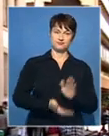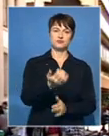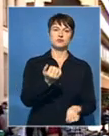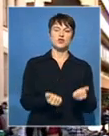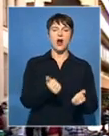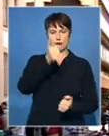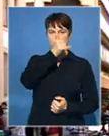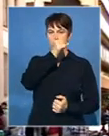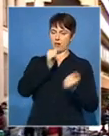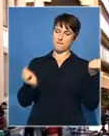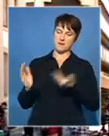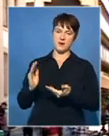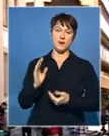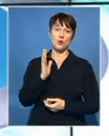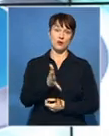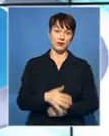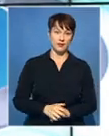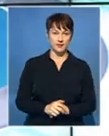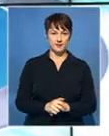Vanessa Puna, SABC News, Cape Town.